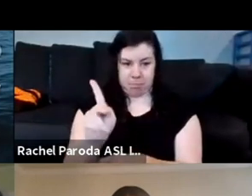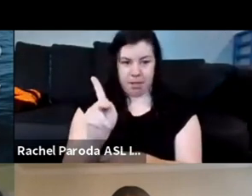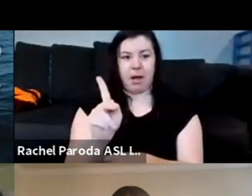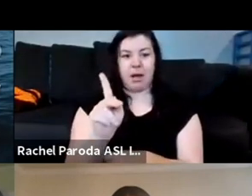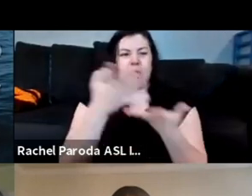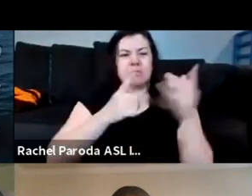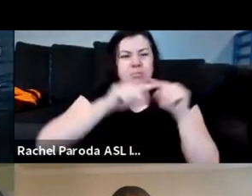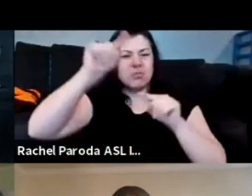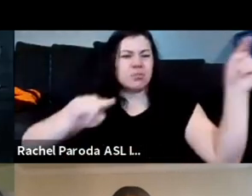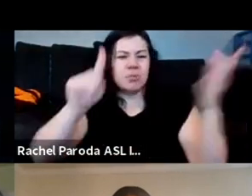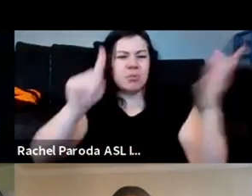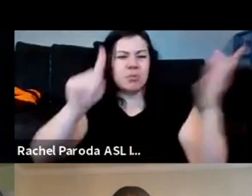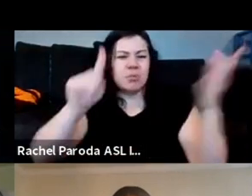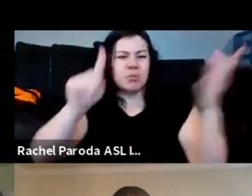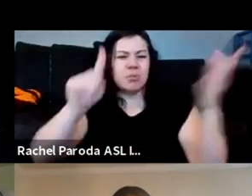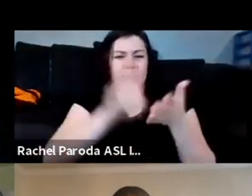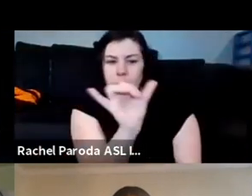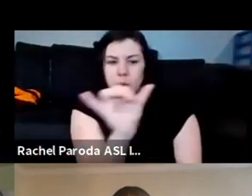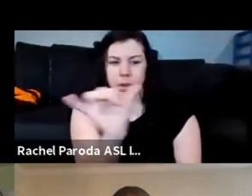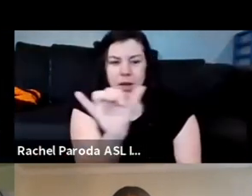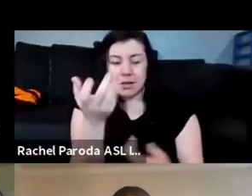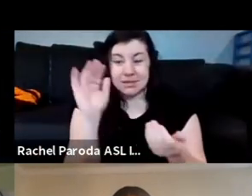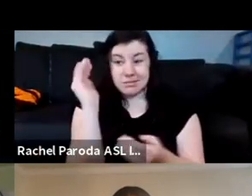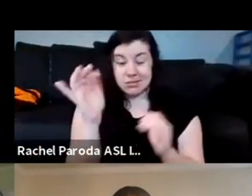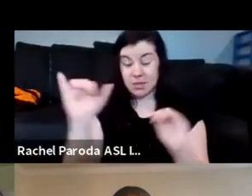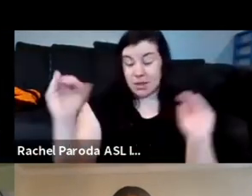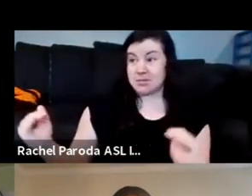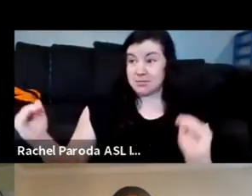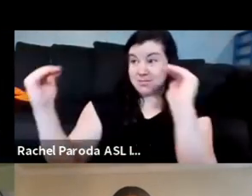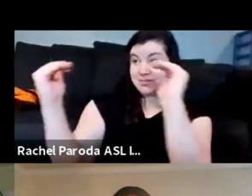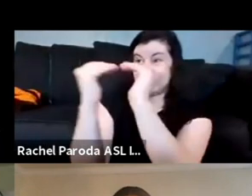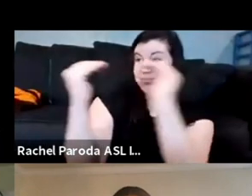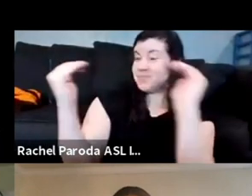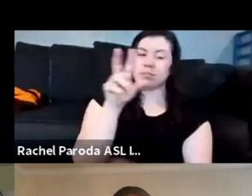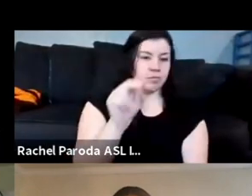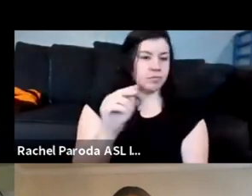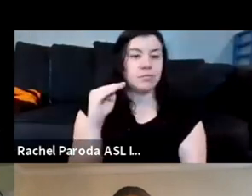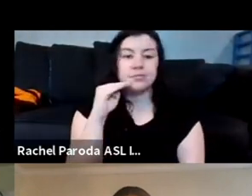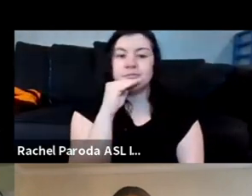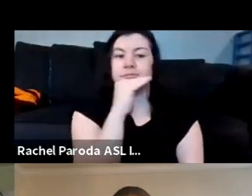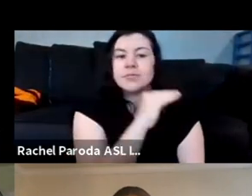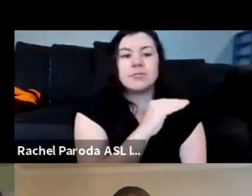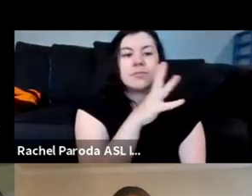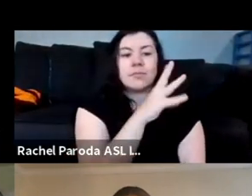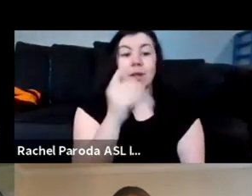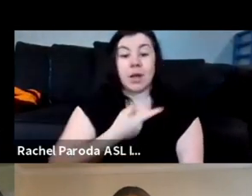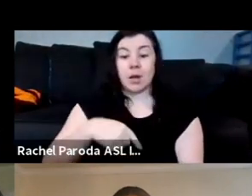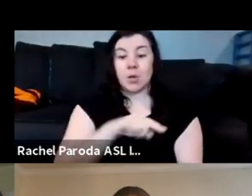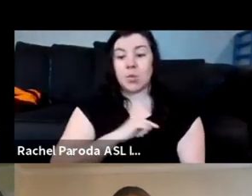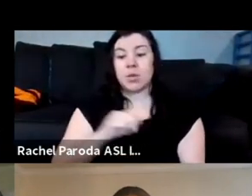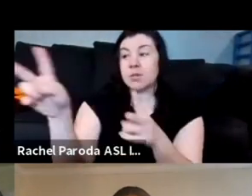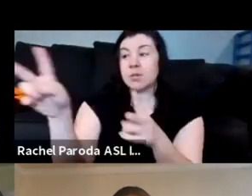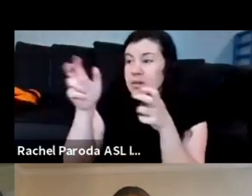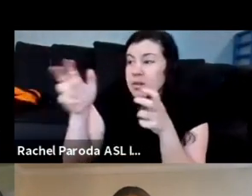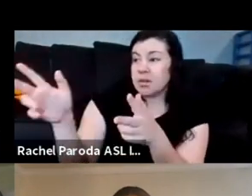look like and you know make it look like it's equality then that's what they're masters of um and we take that as well but we have